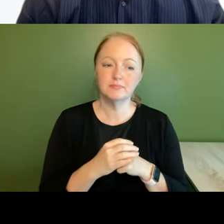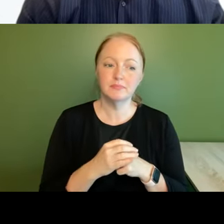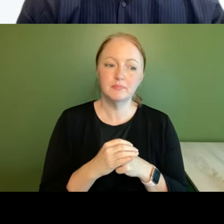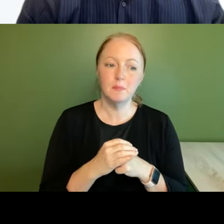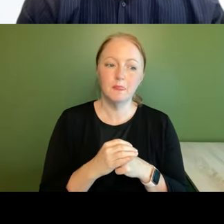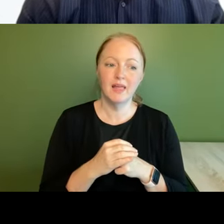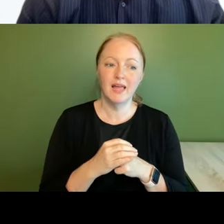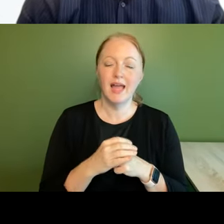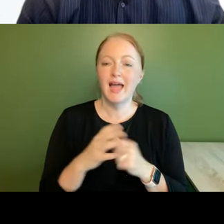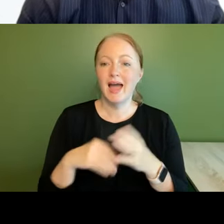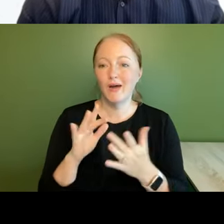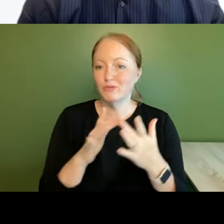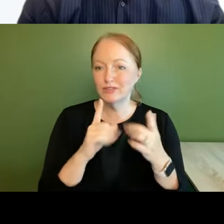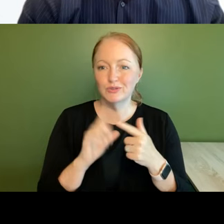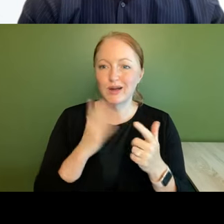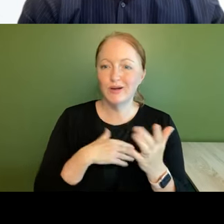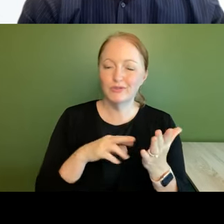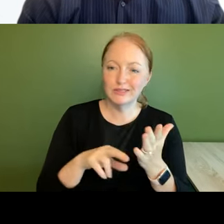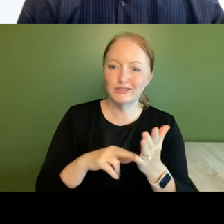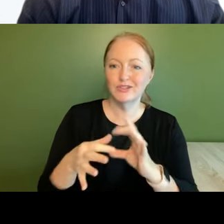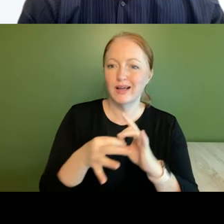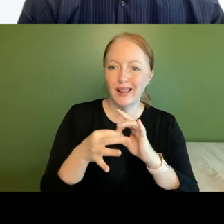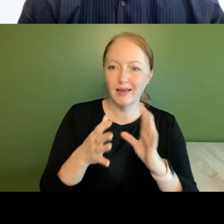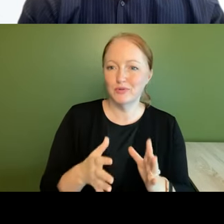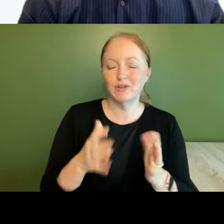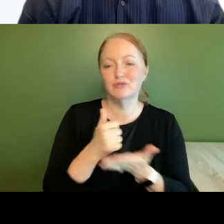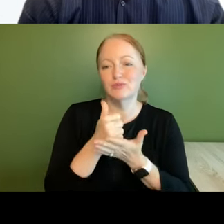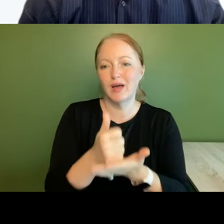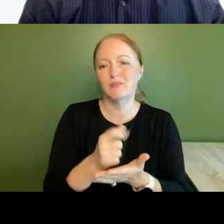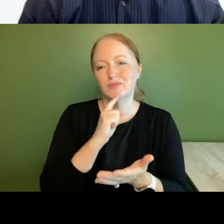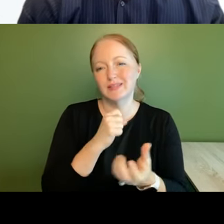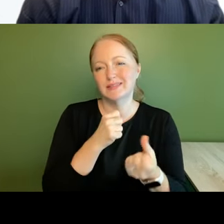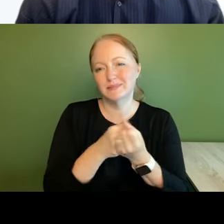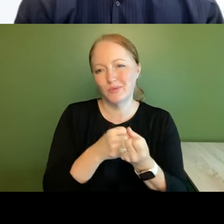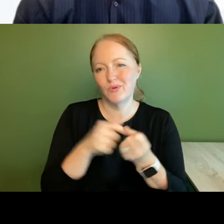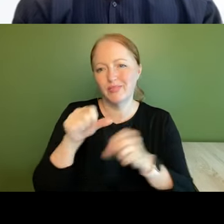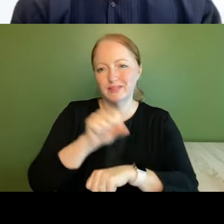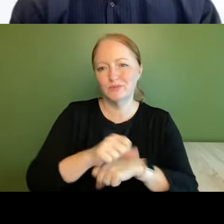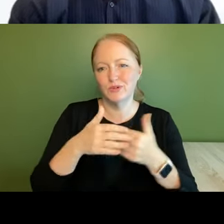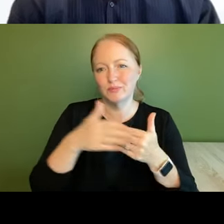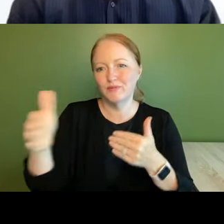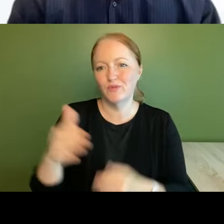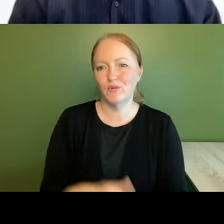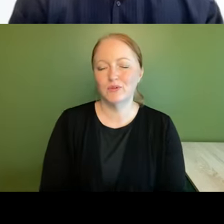outreach of course to our researchers and collaborators to help really support this work moving forward